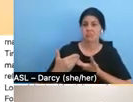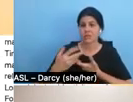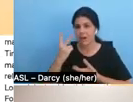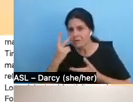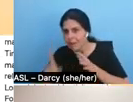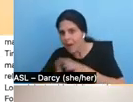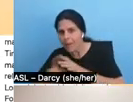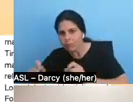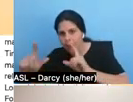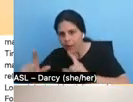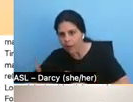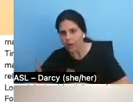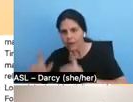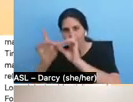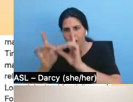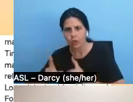in the Q and A too.